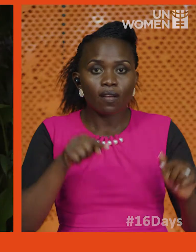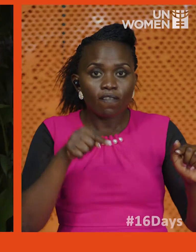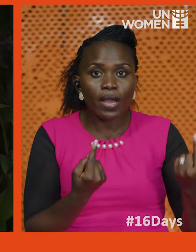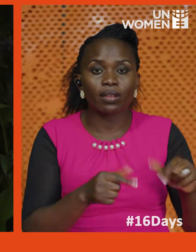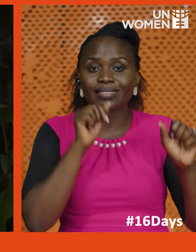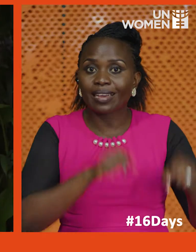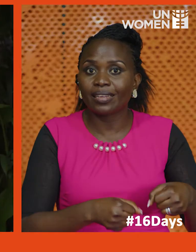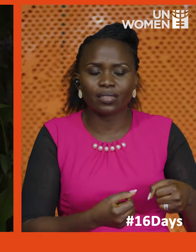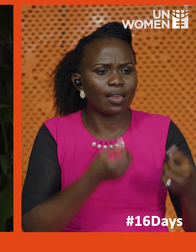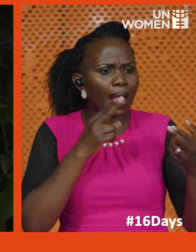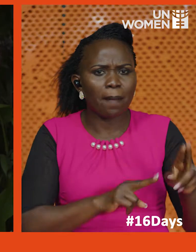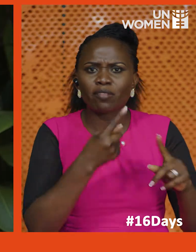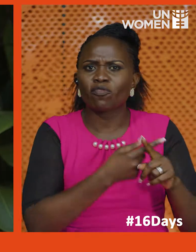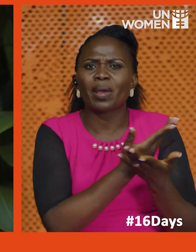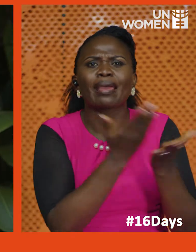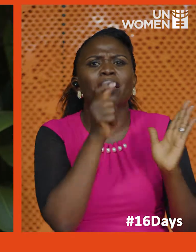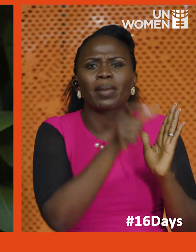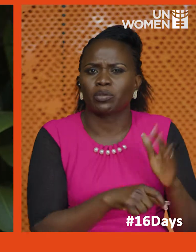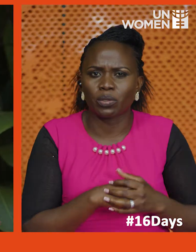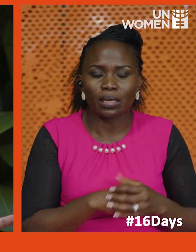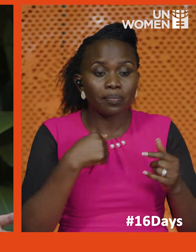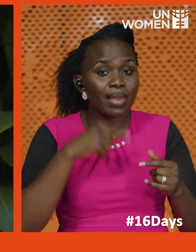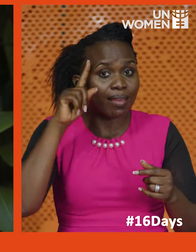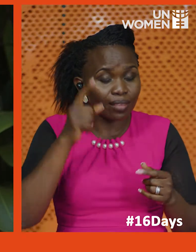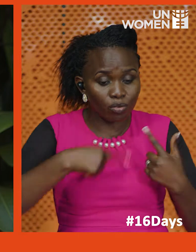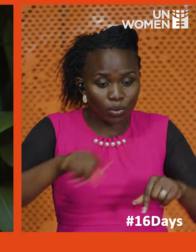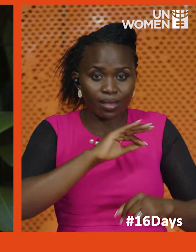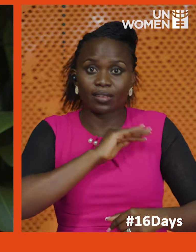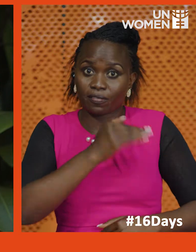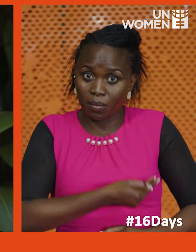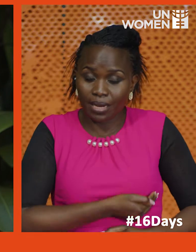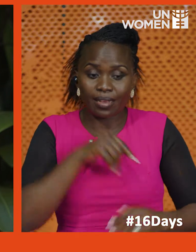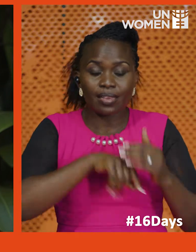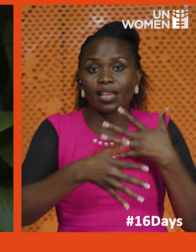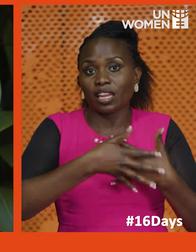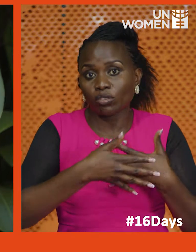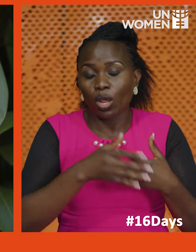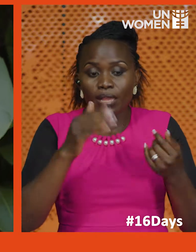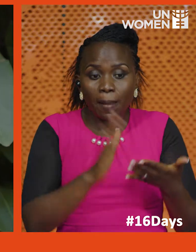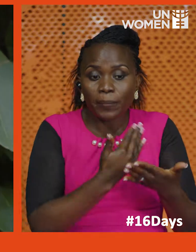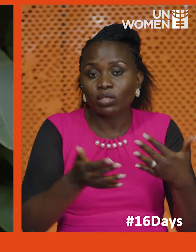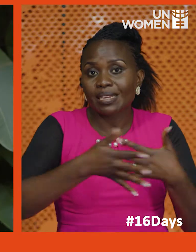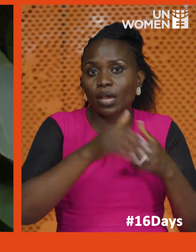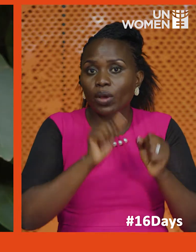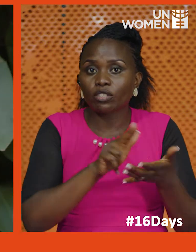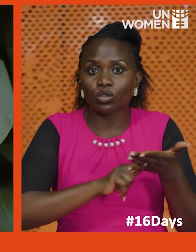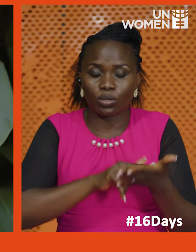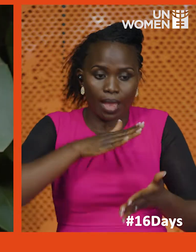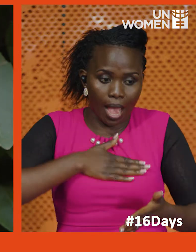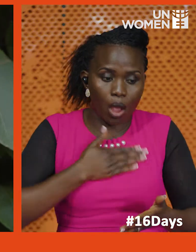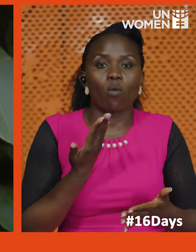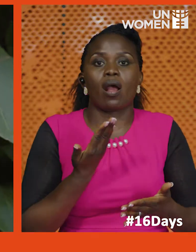Violence can come from anybody. So I think us as females in the industry, in the music industry, can use our